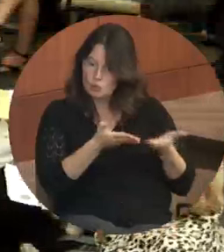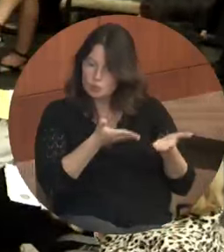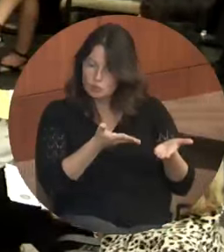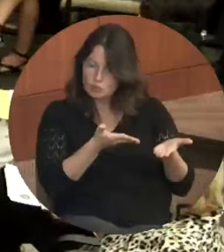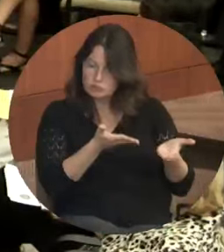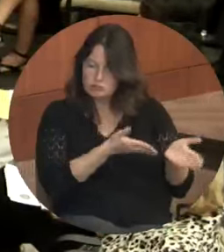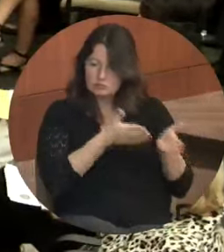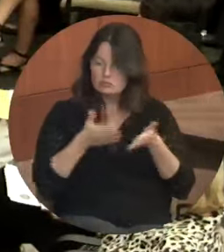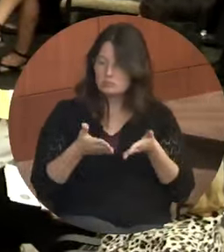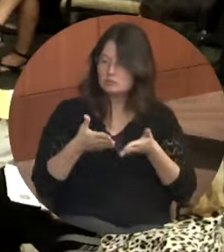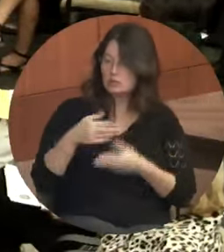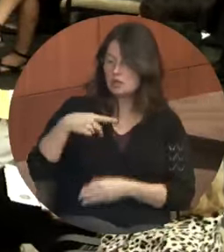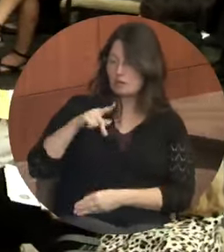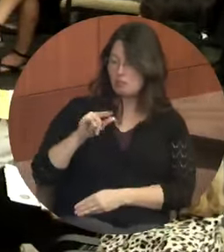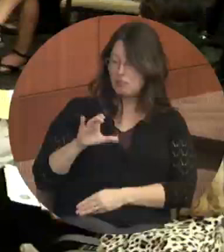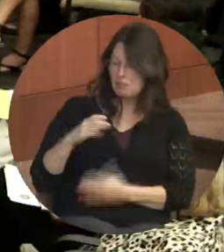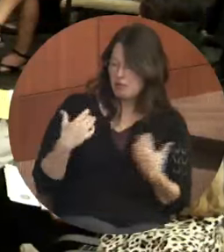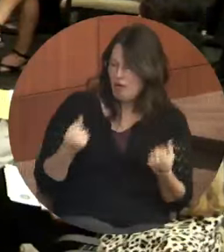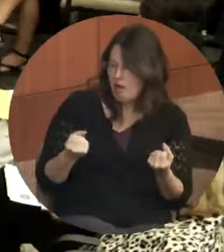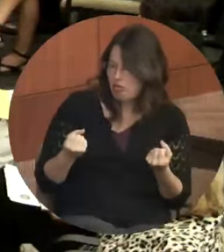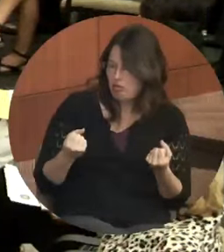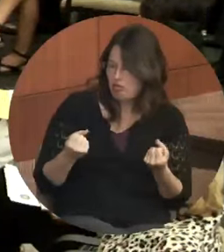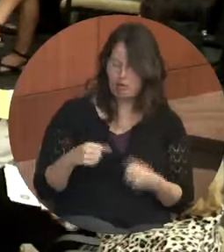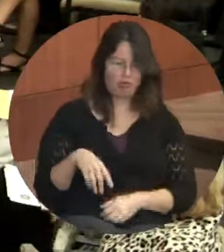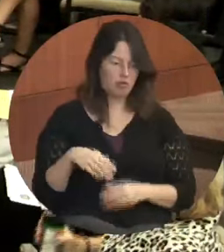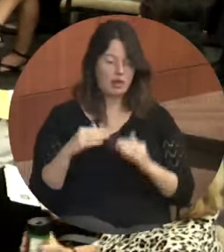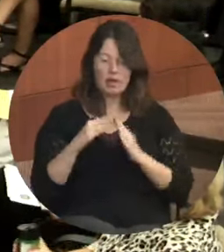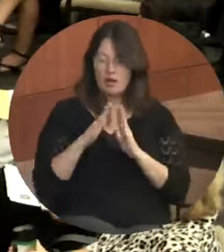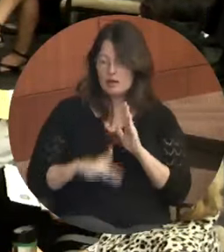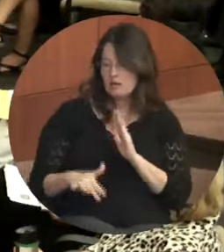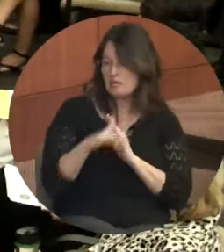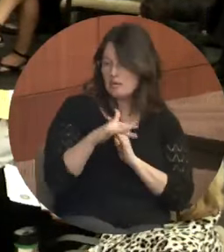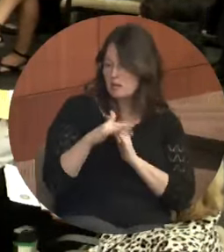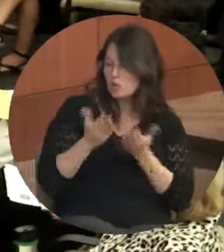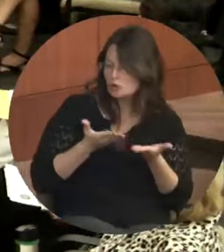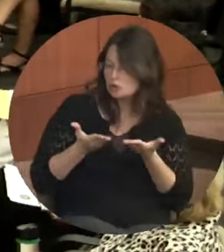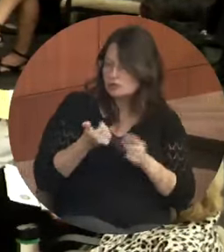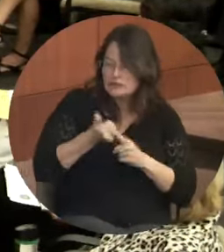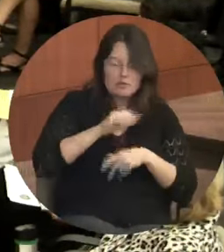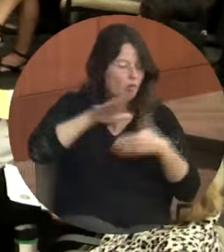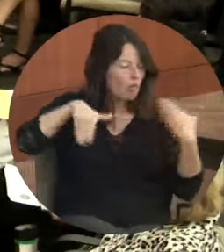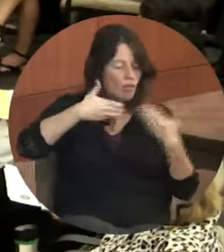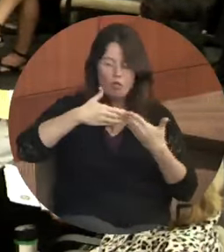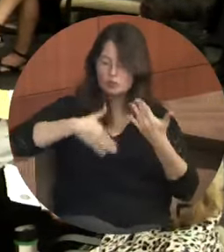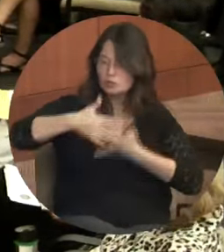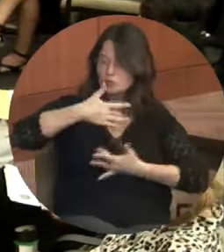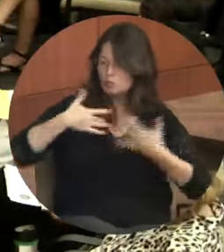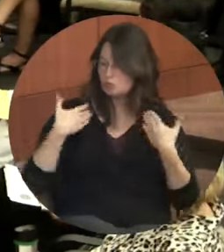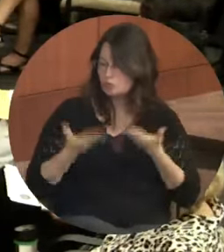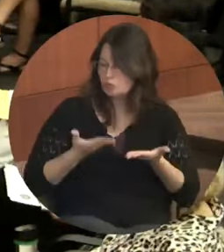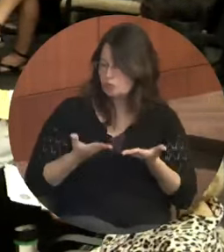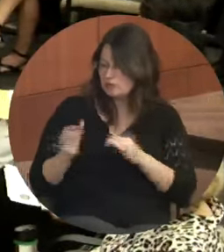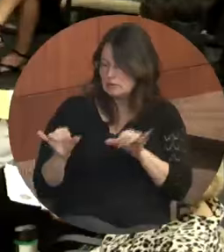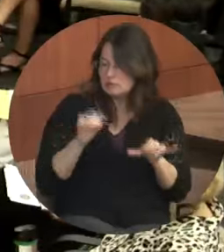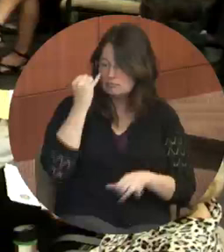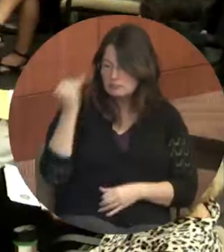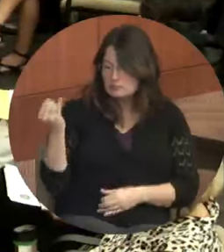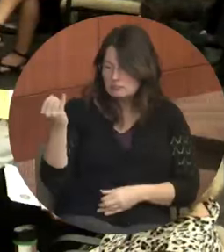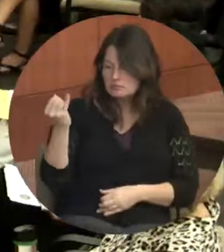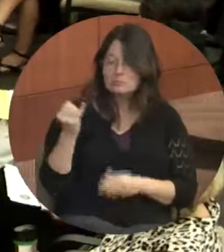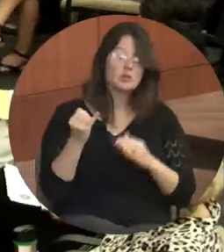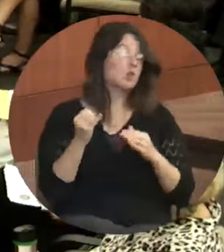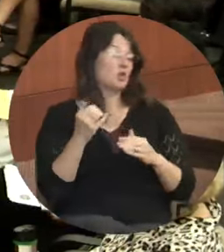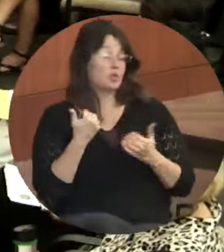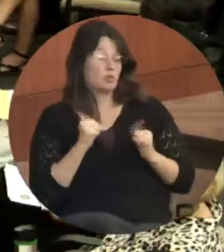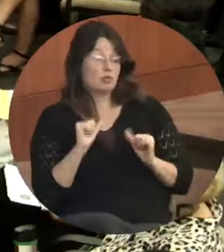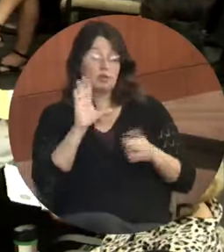What's public health? What's neighborhood services, if not social services? So the idea of doing something